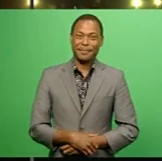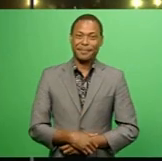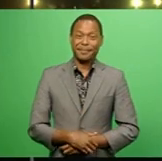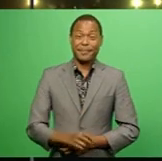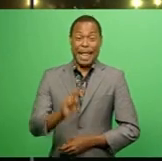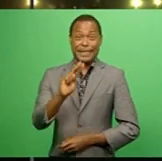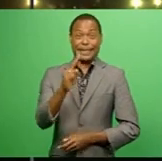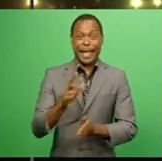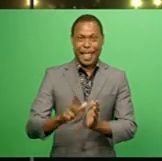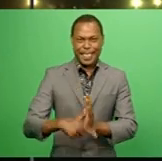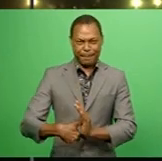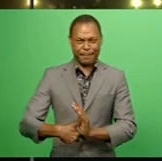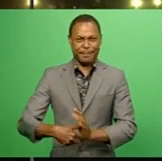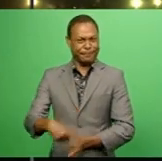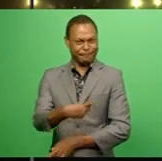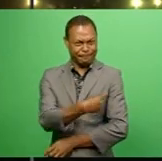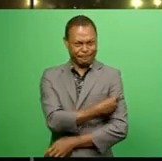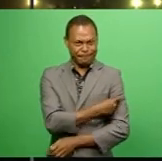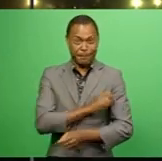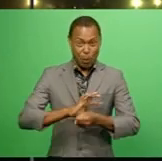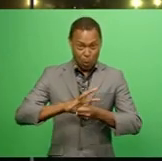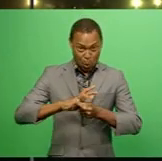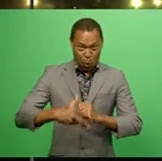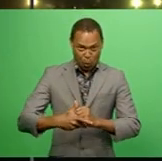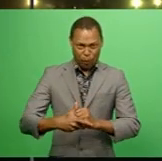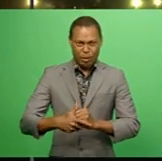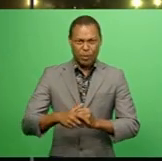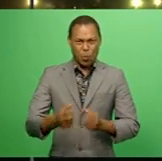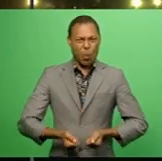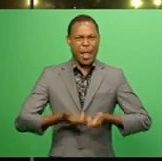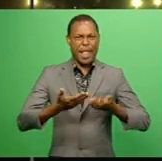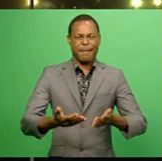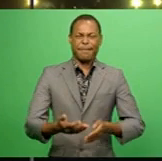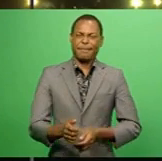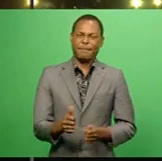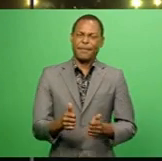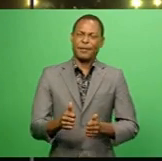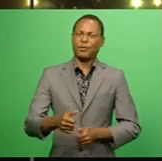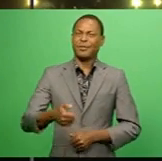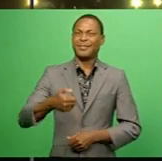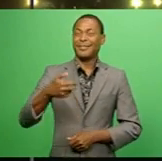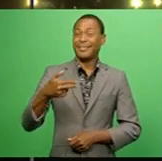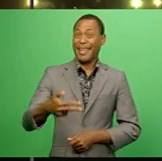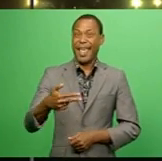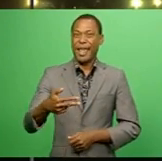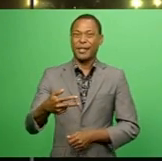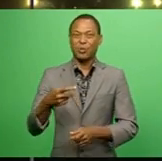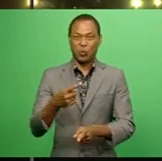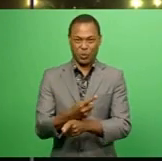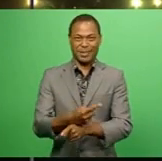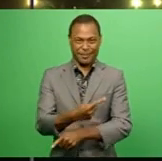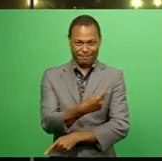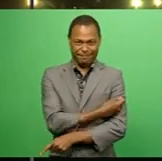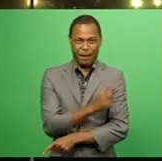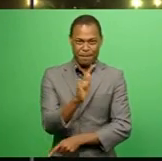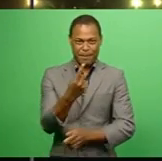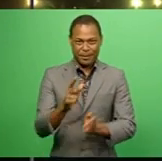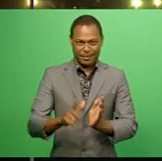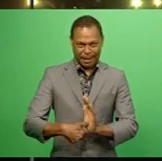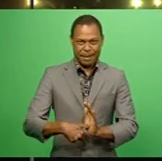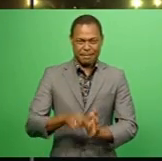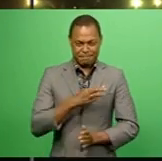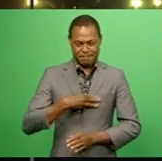The second dose of the COVID-19 vaccine will be administered after eight weeks of the first jab, says Health Minister Dr. Ifiremi